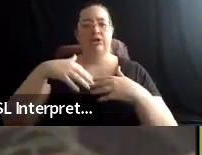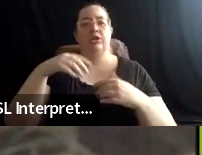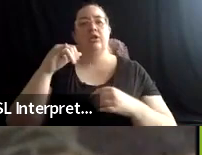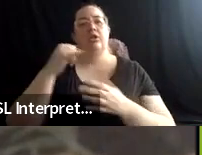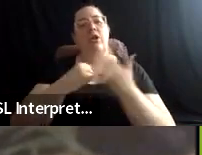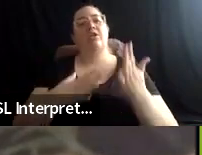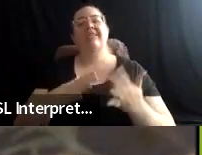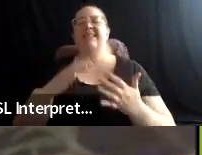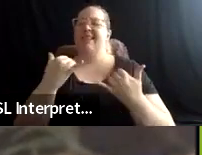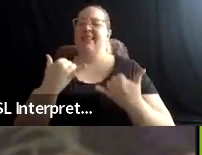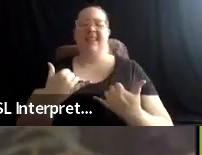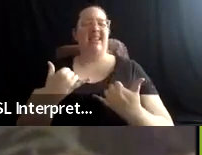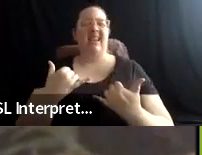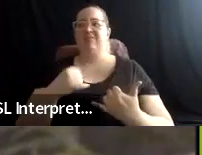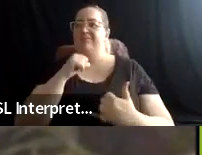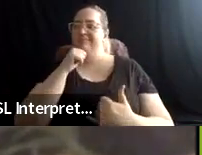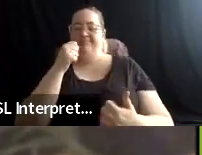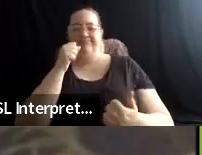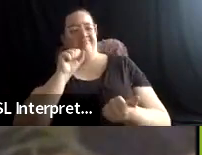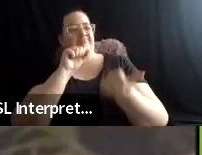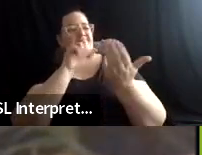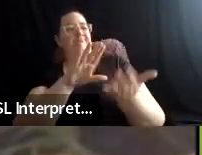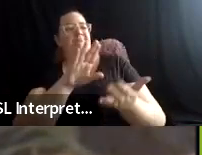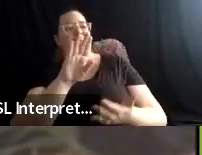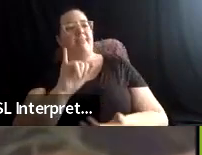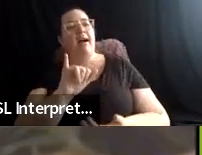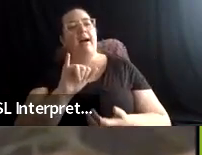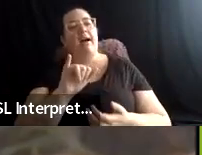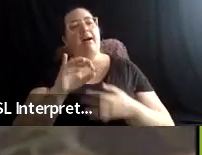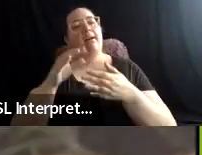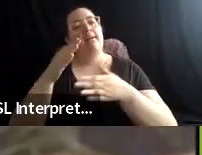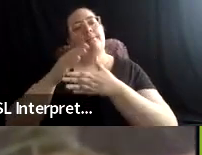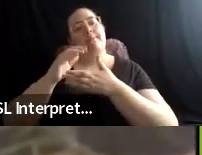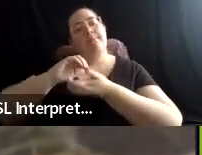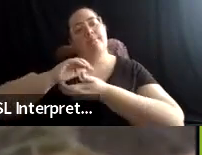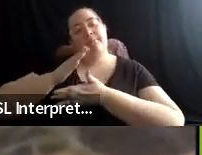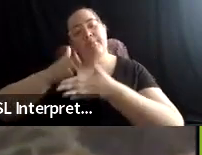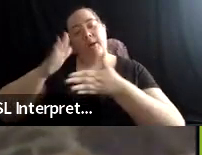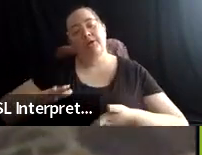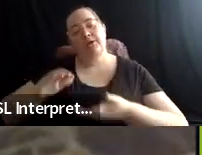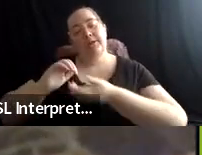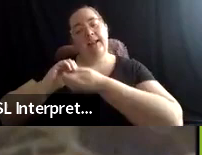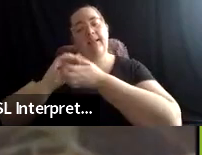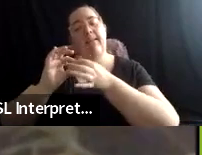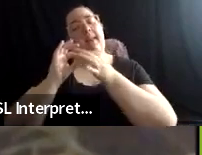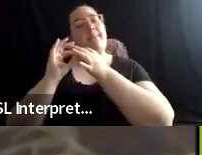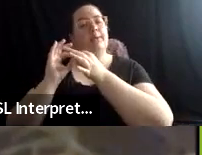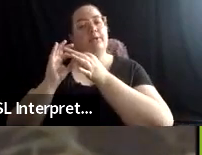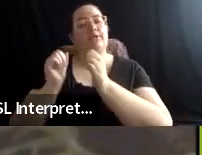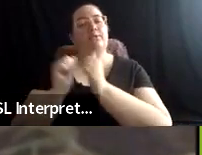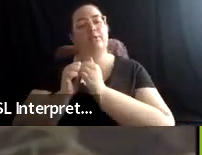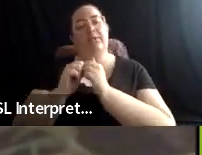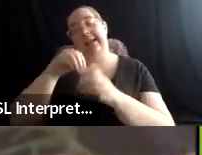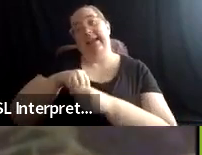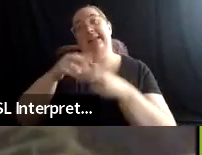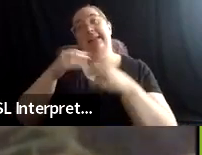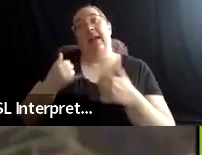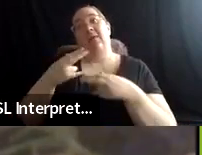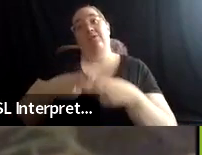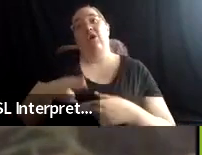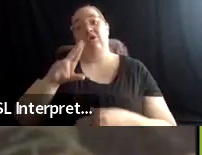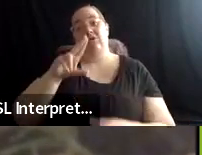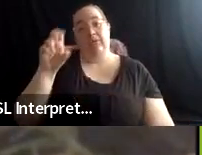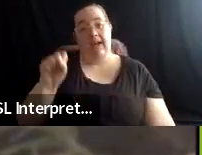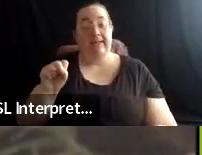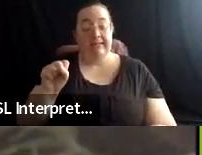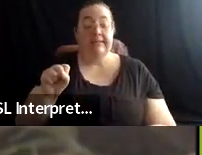addressed by our partners and collaborators in what is called the United States. And so first nations performing arts really